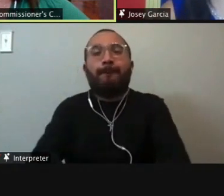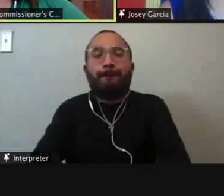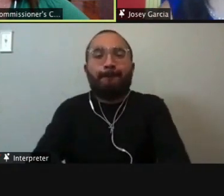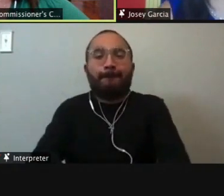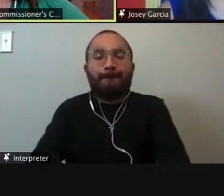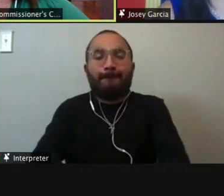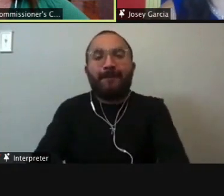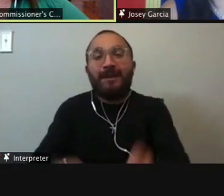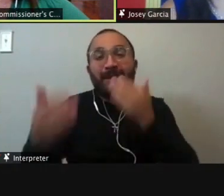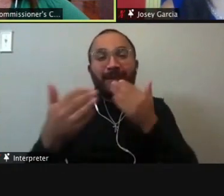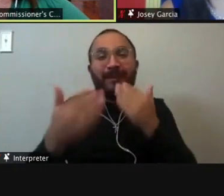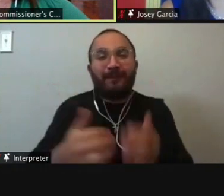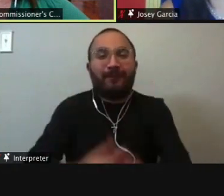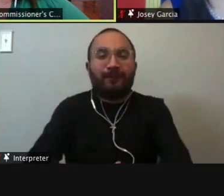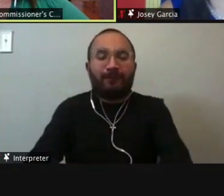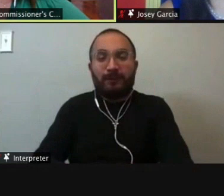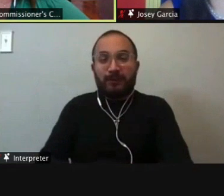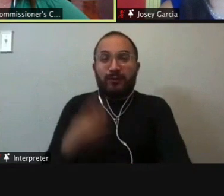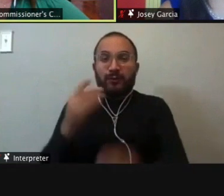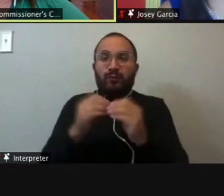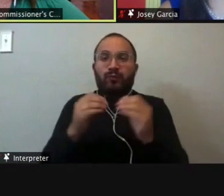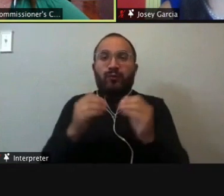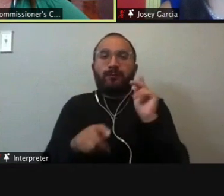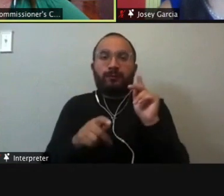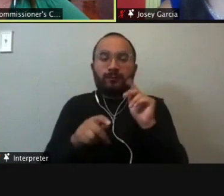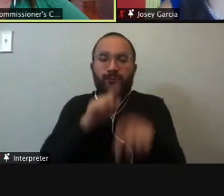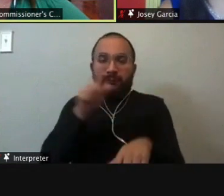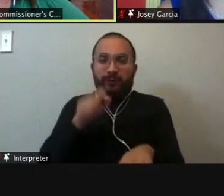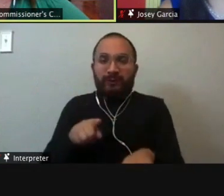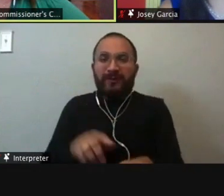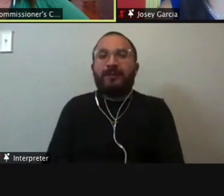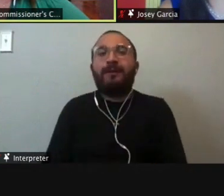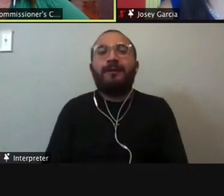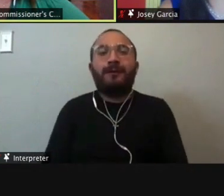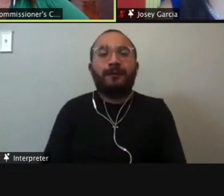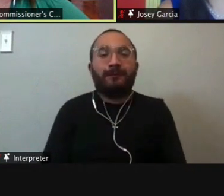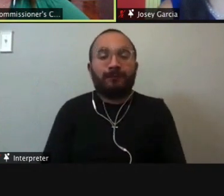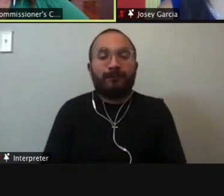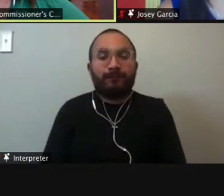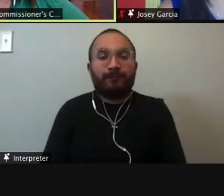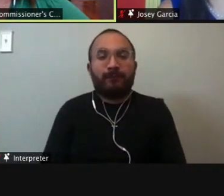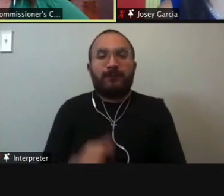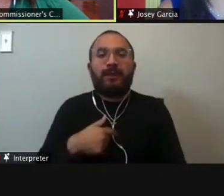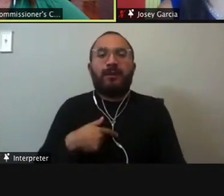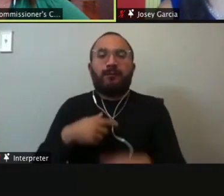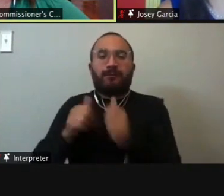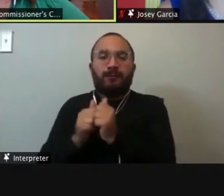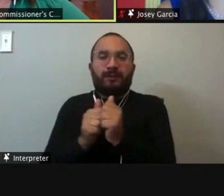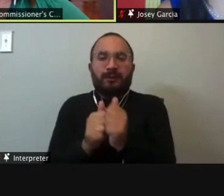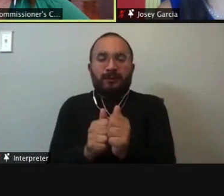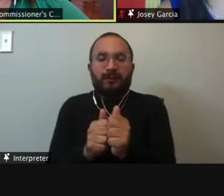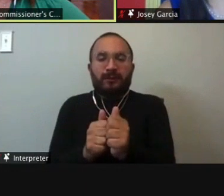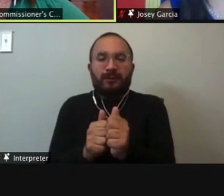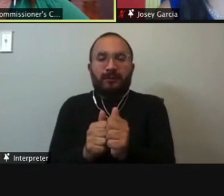Thank you both very much. There's one more question coming in. Um, how about if I read it while I'm putting it